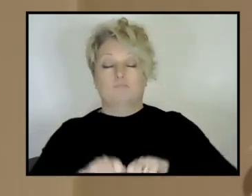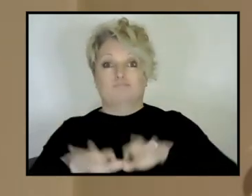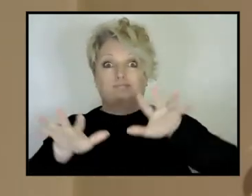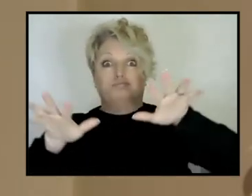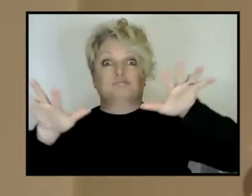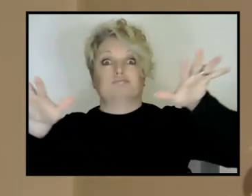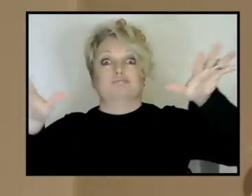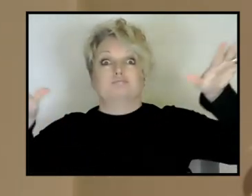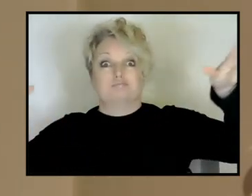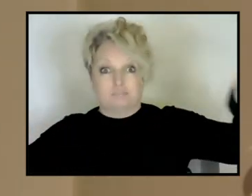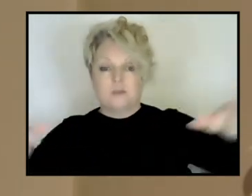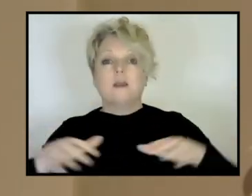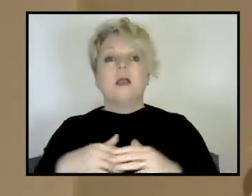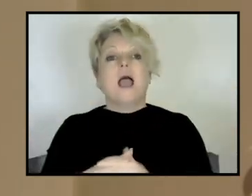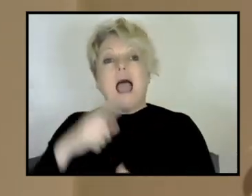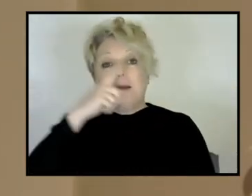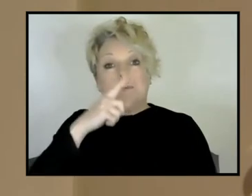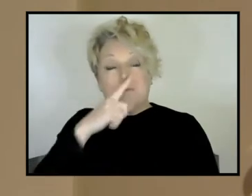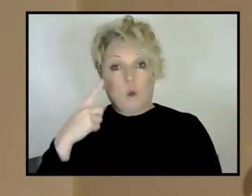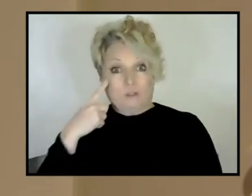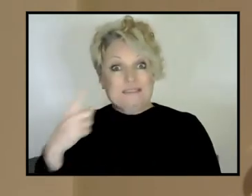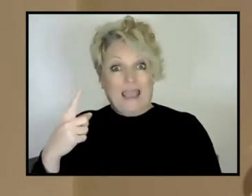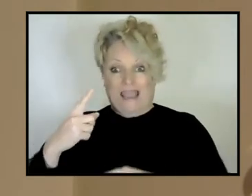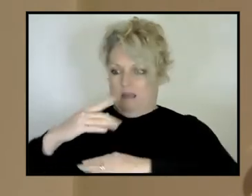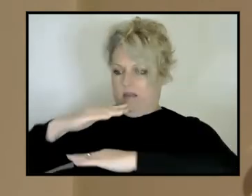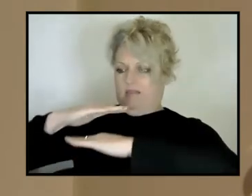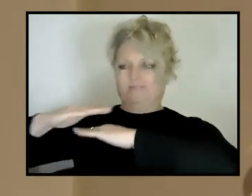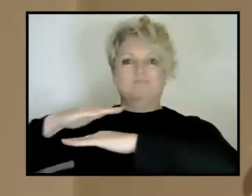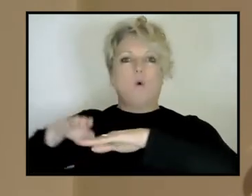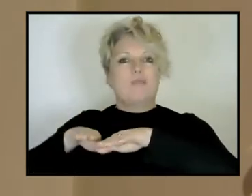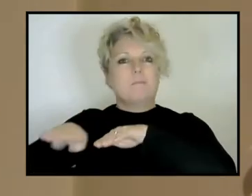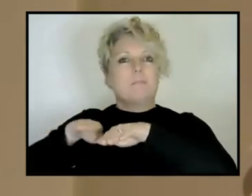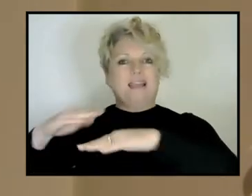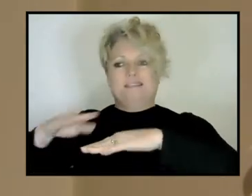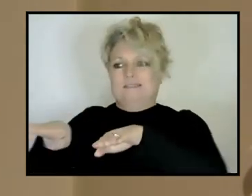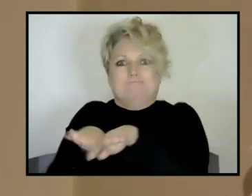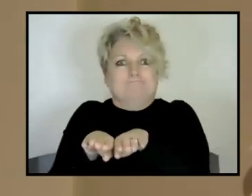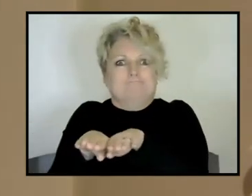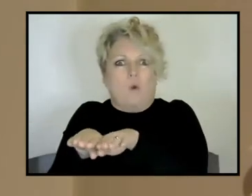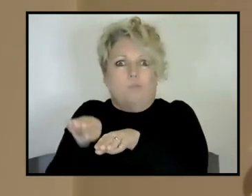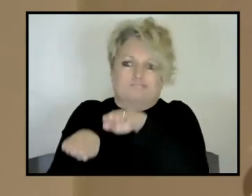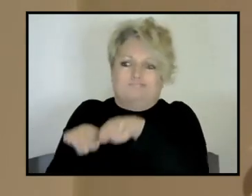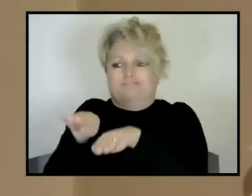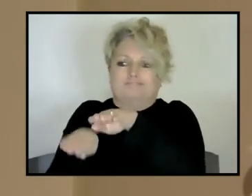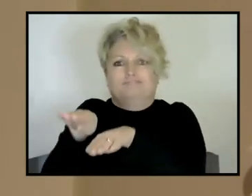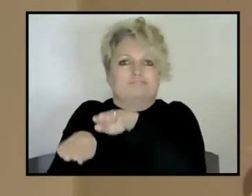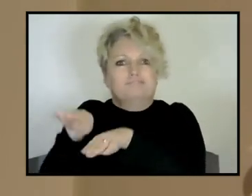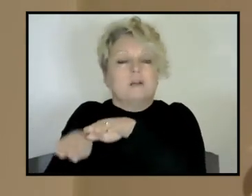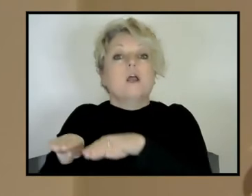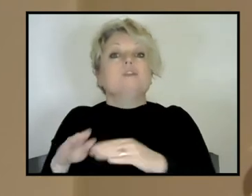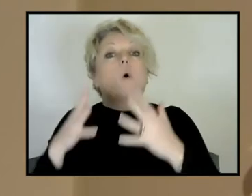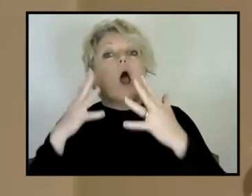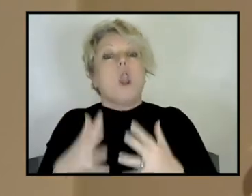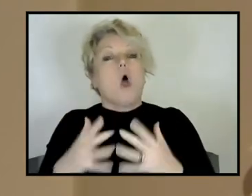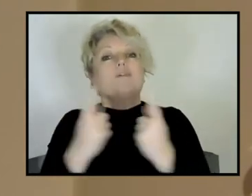started to map so people could see that there was rigid, what we now call plates. So all sorts of sort of sliding doors moments about